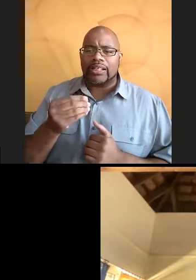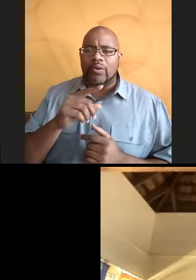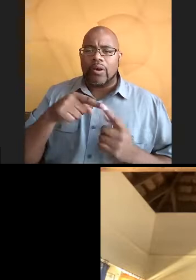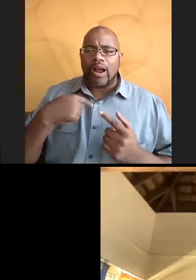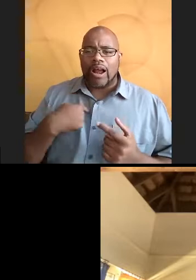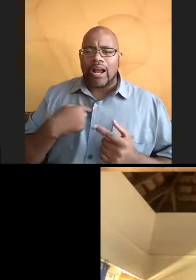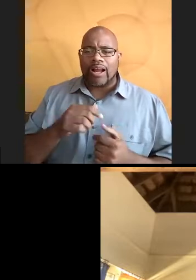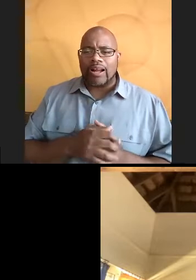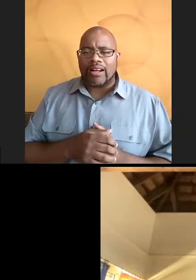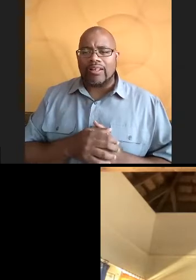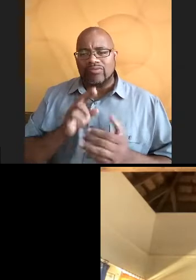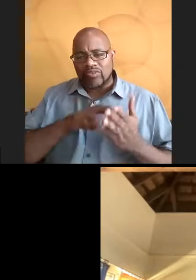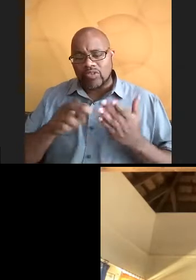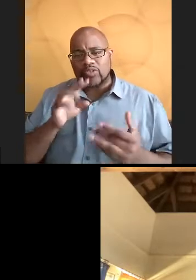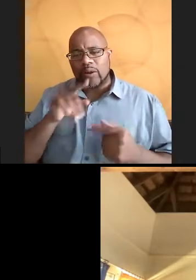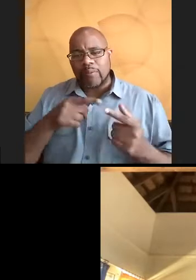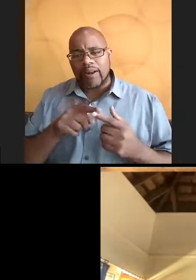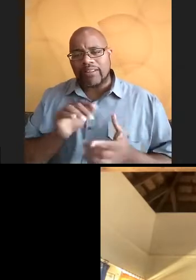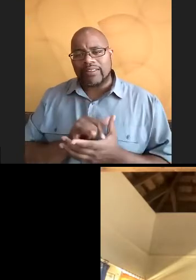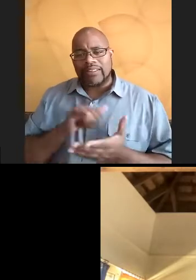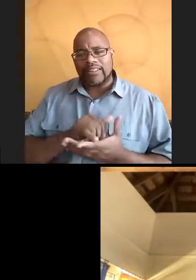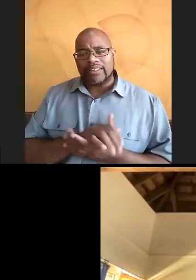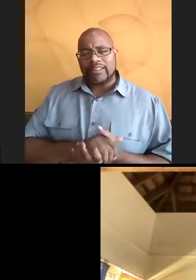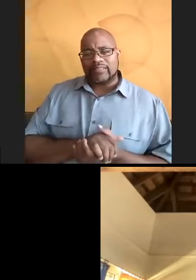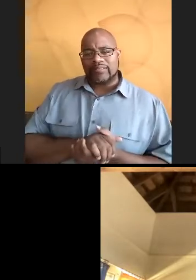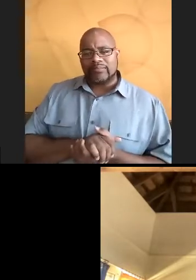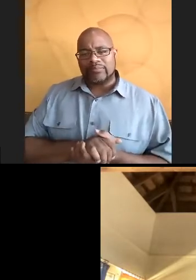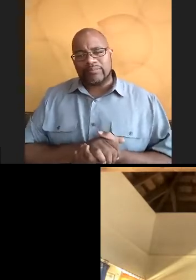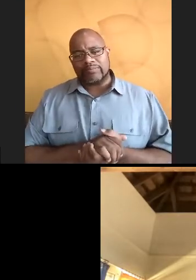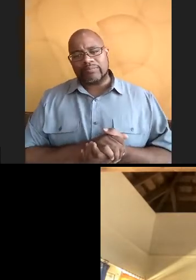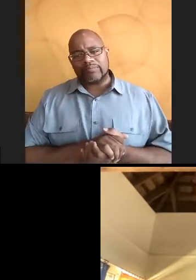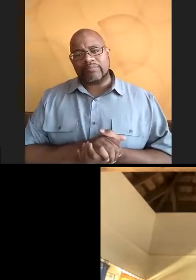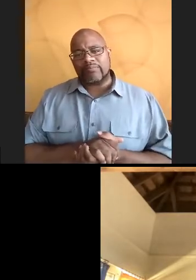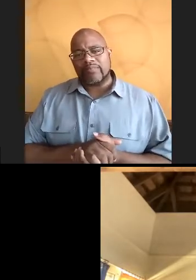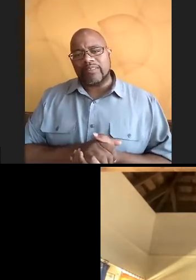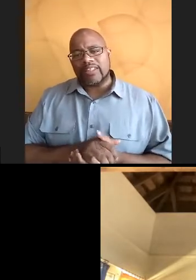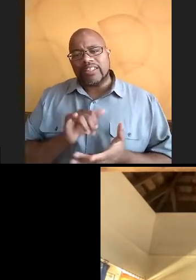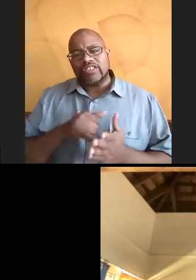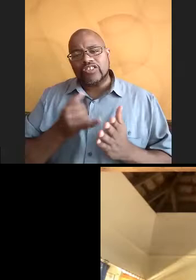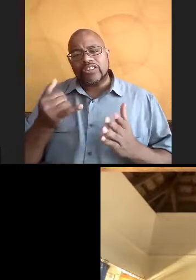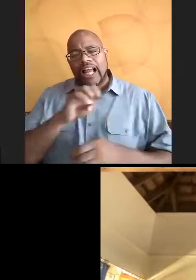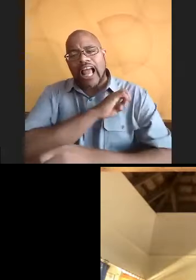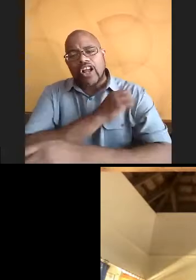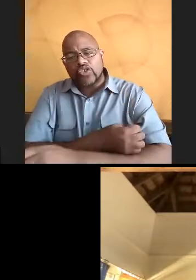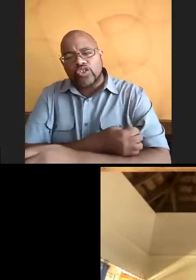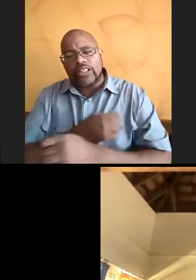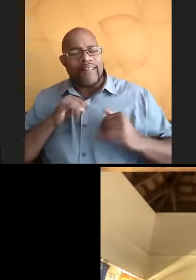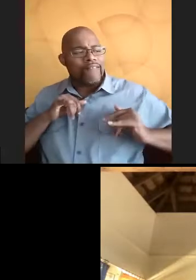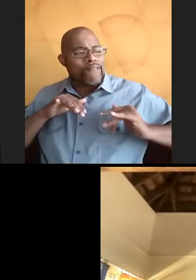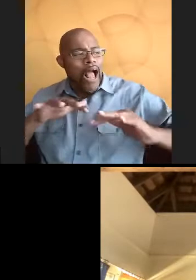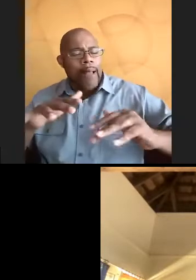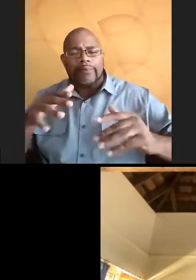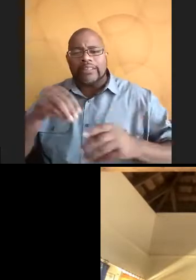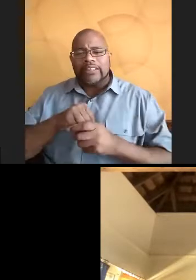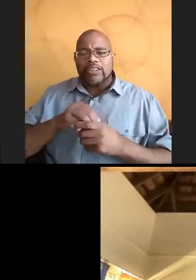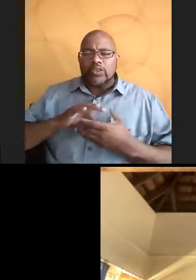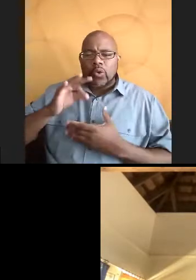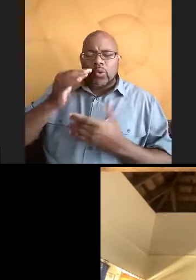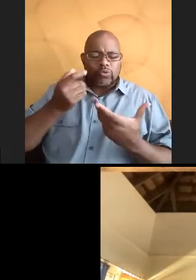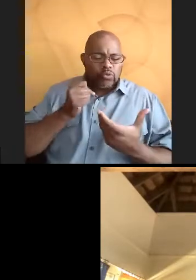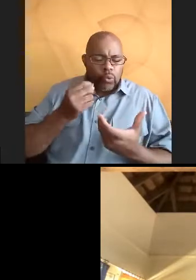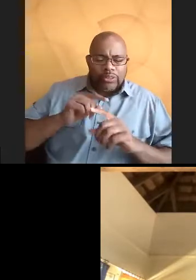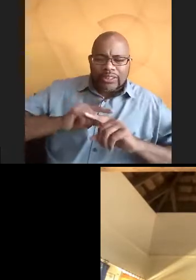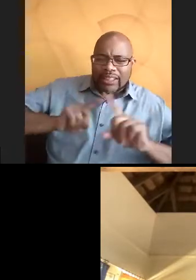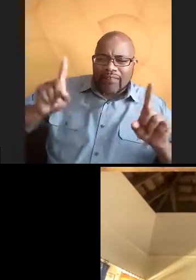doing my research and we're talking about this, we're writing grants, we've applied for it's like, just the energy and the vibes that I get are so different. And